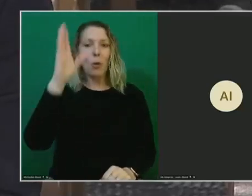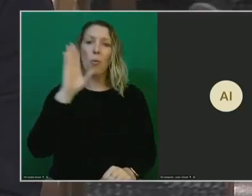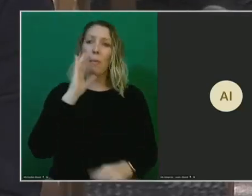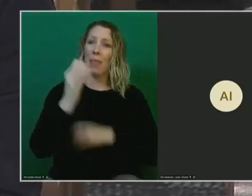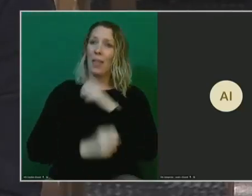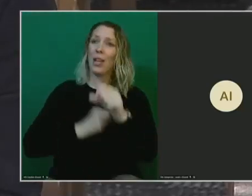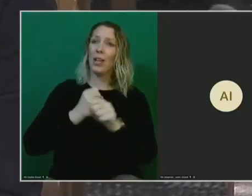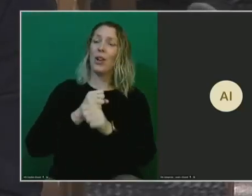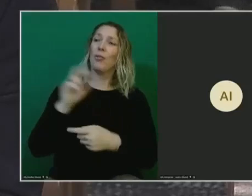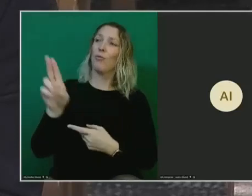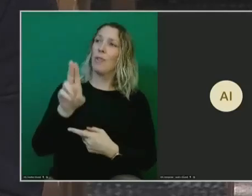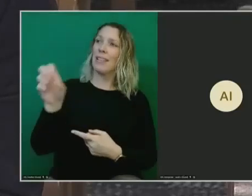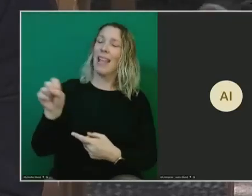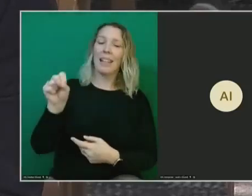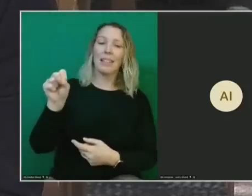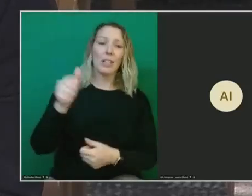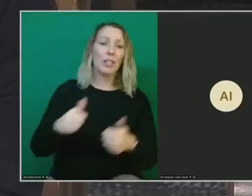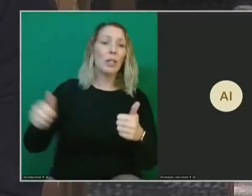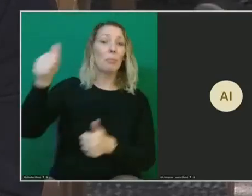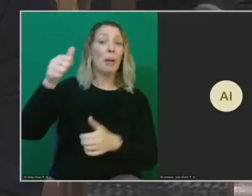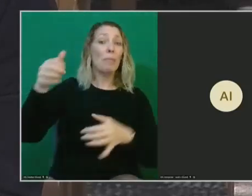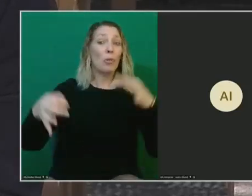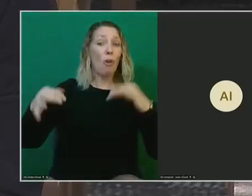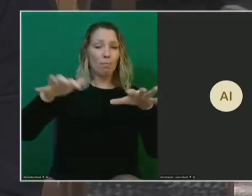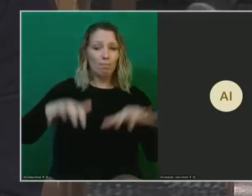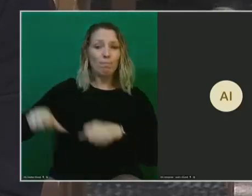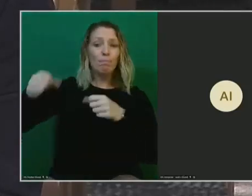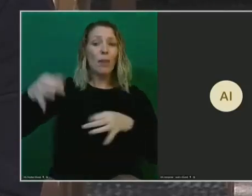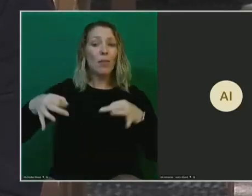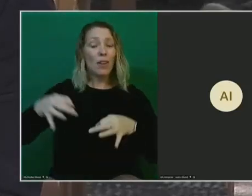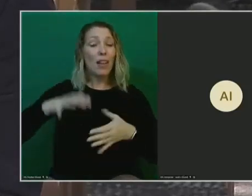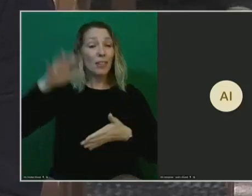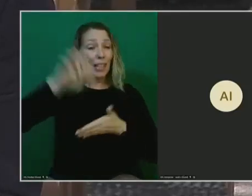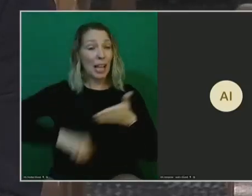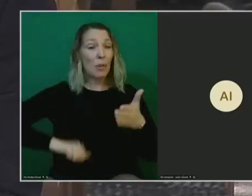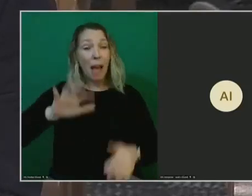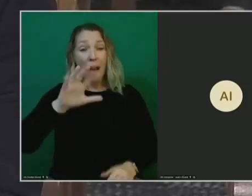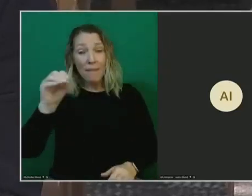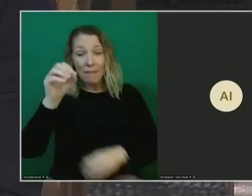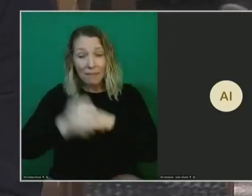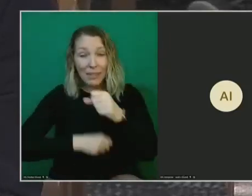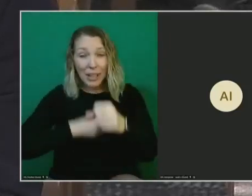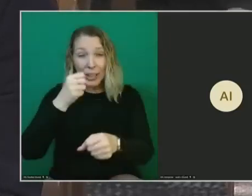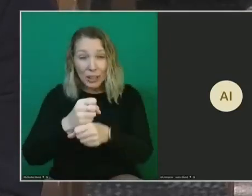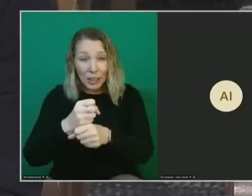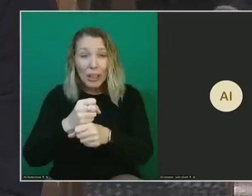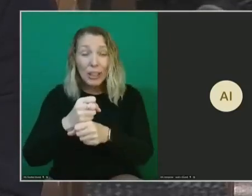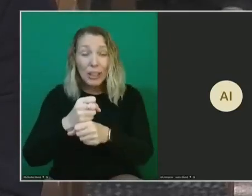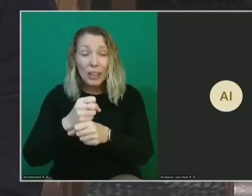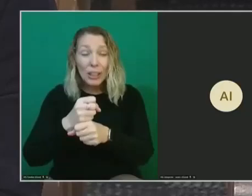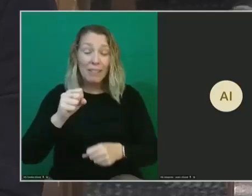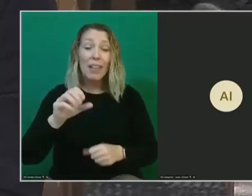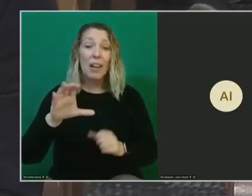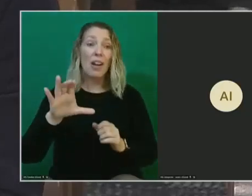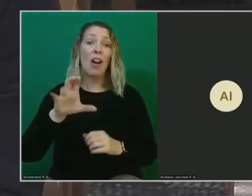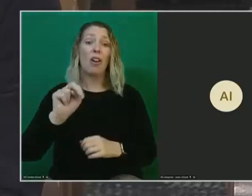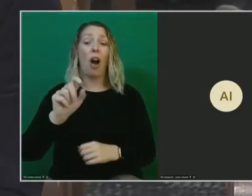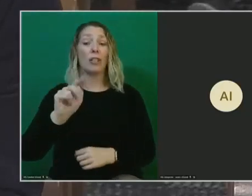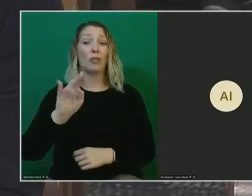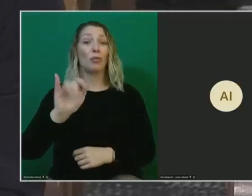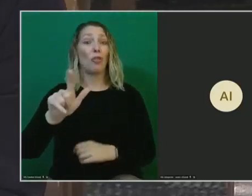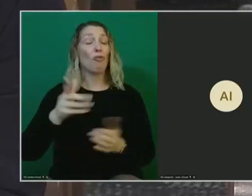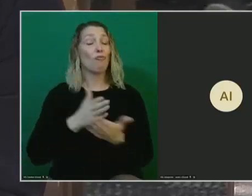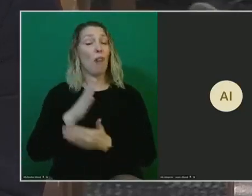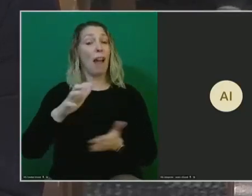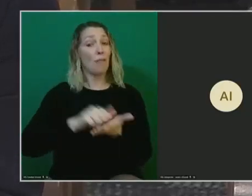States Supreme Court took up a case to take away 50 years of precedent and the constitutional right to an abortion. Even for